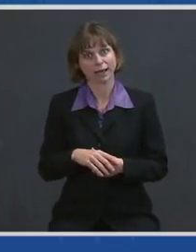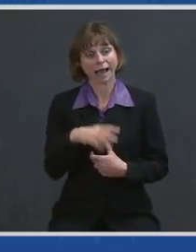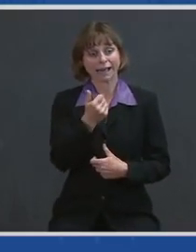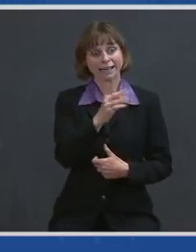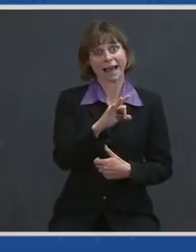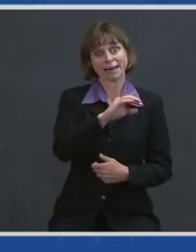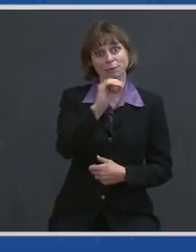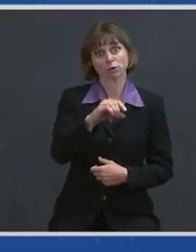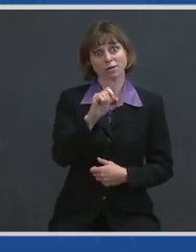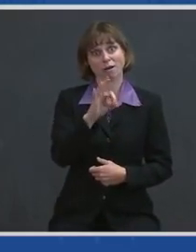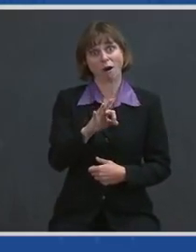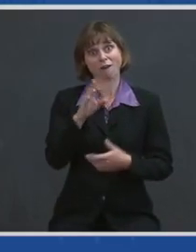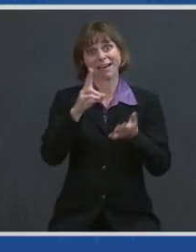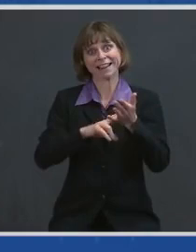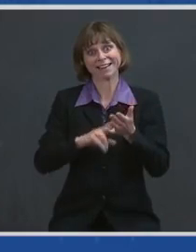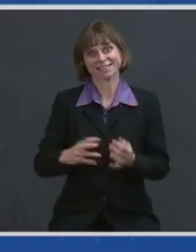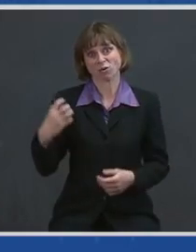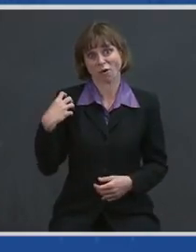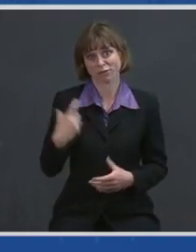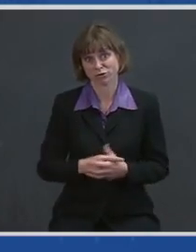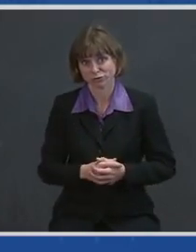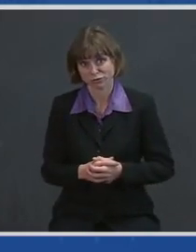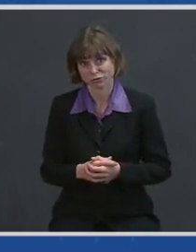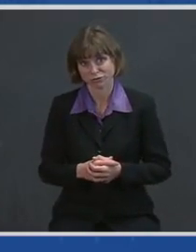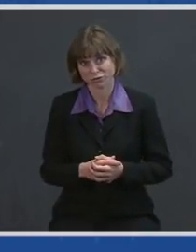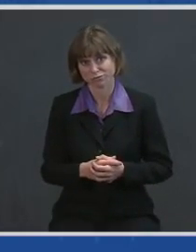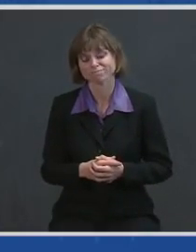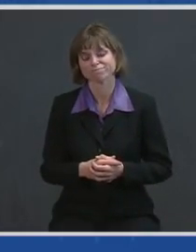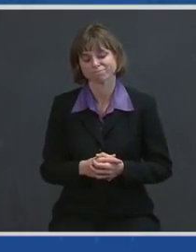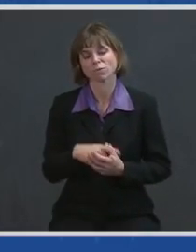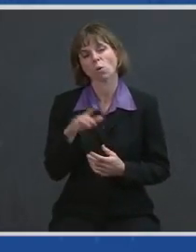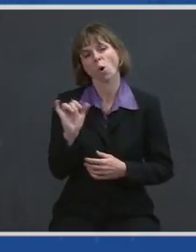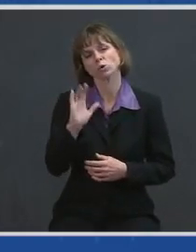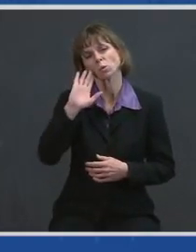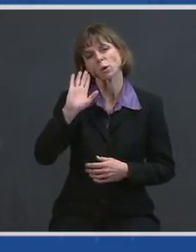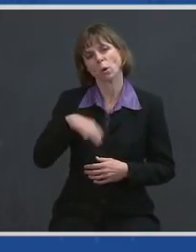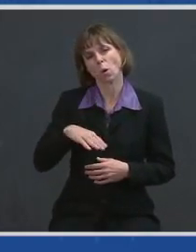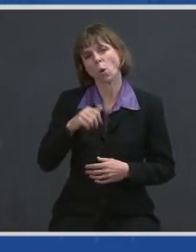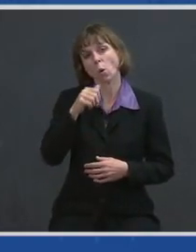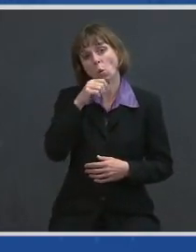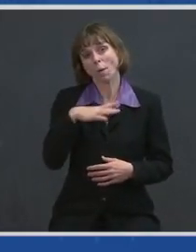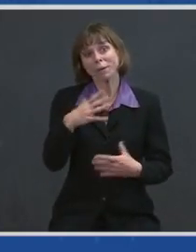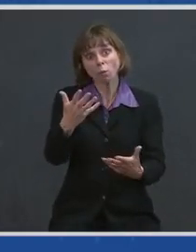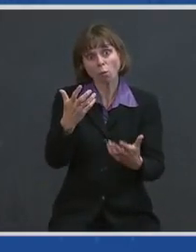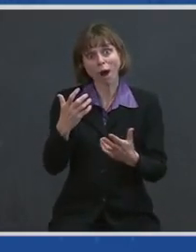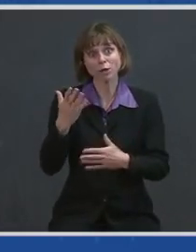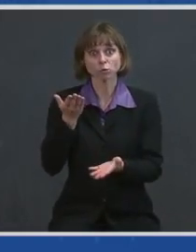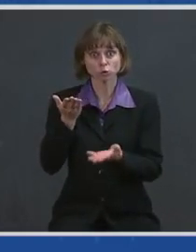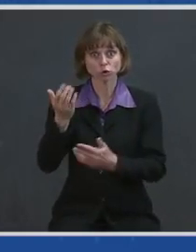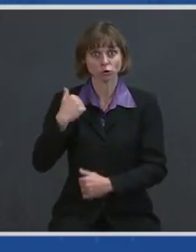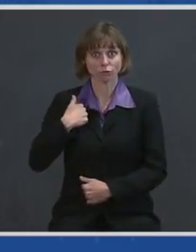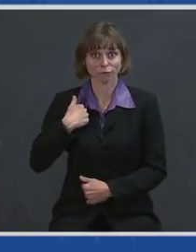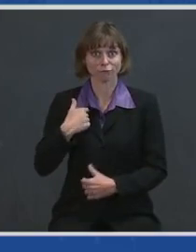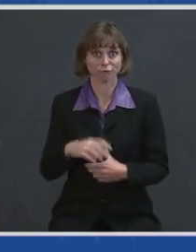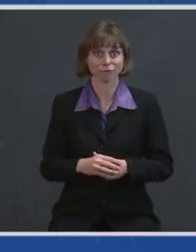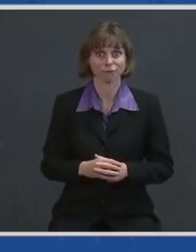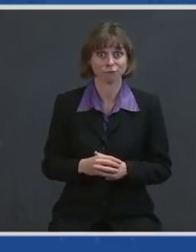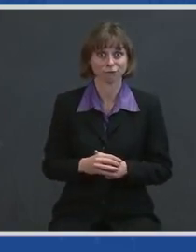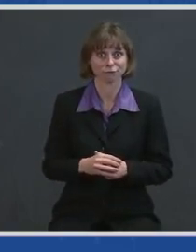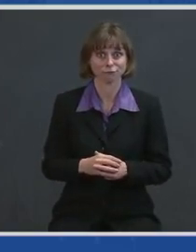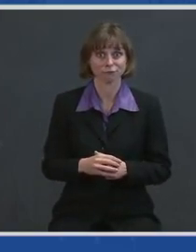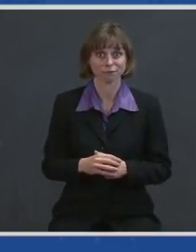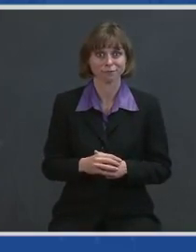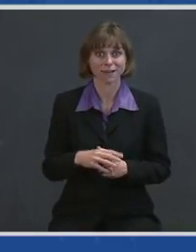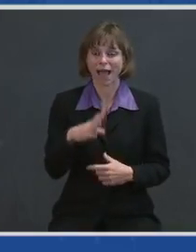percent of our enlisted officers. We also know that women want to serve and that our military